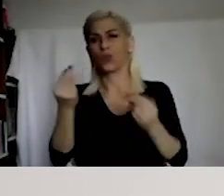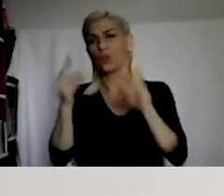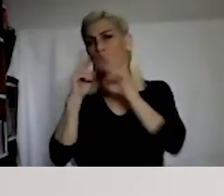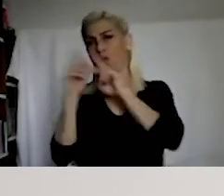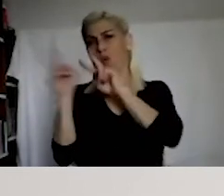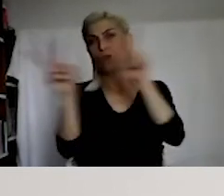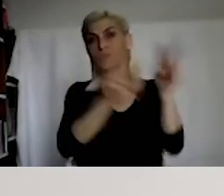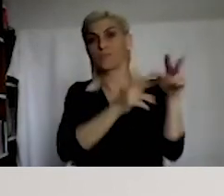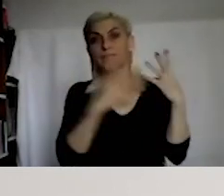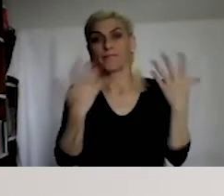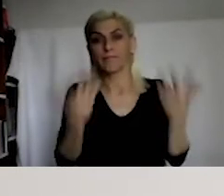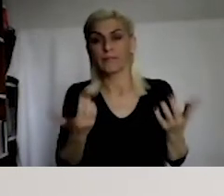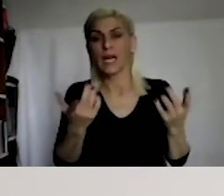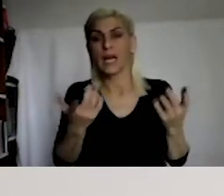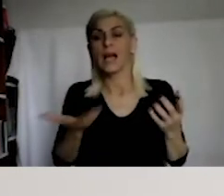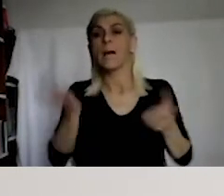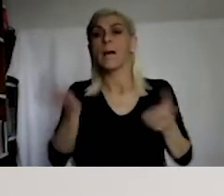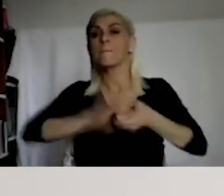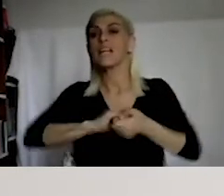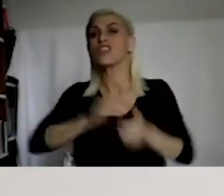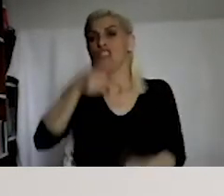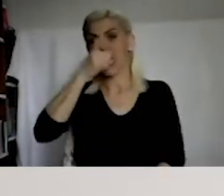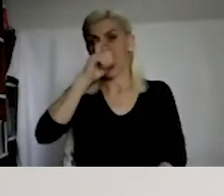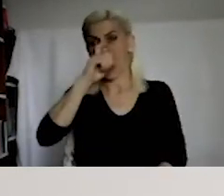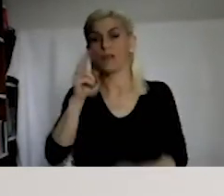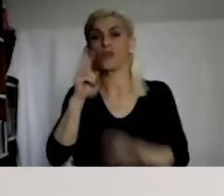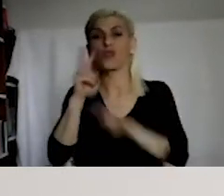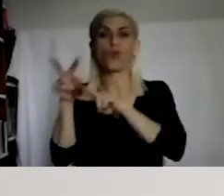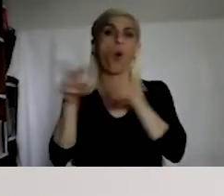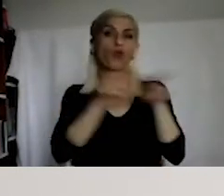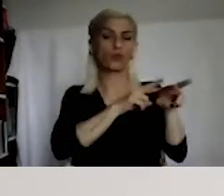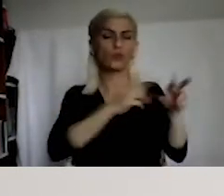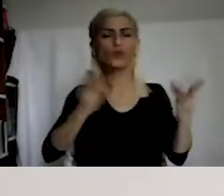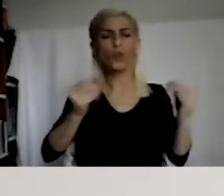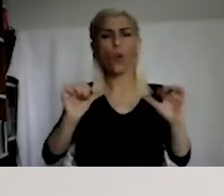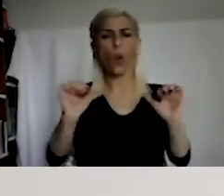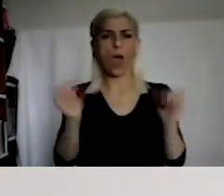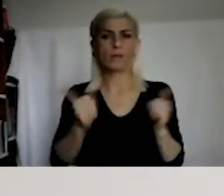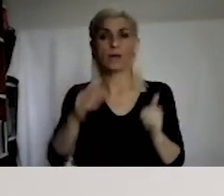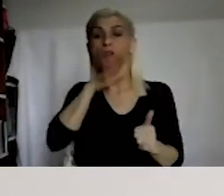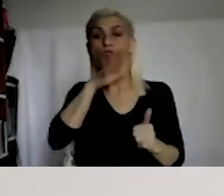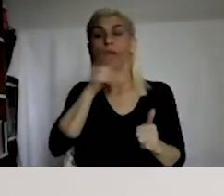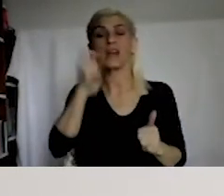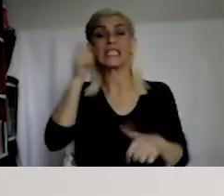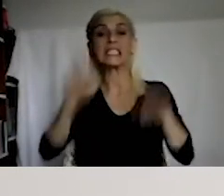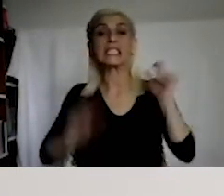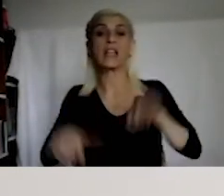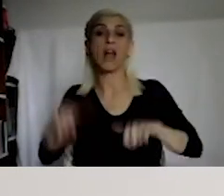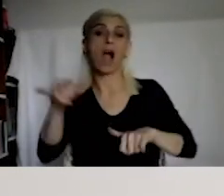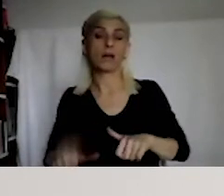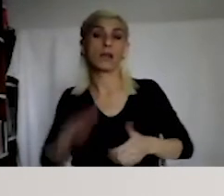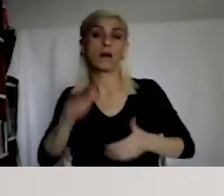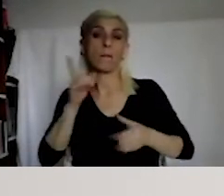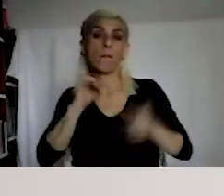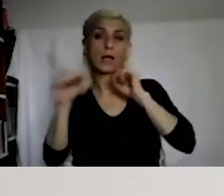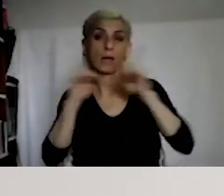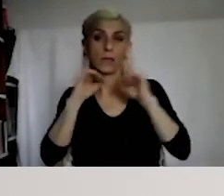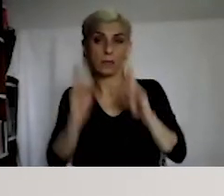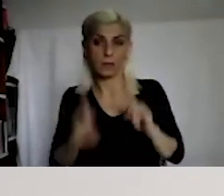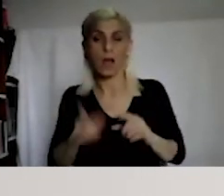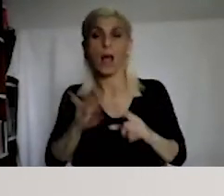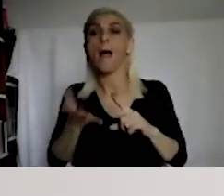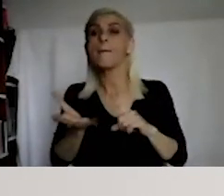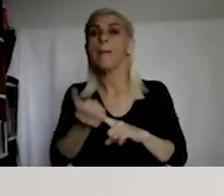Also in the UK, very frequent cases vis-a-vis the ECHR. In the Belgium